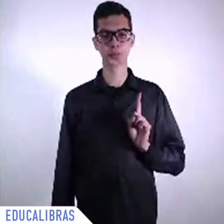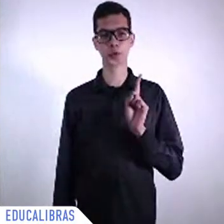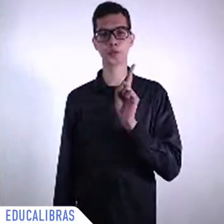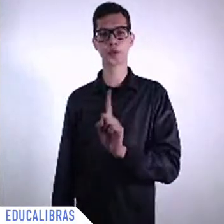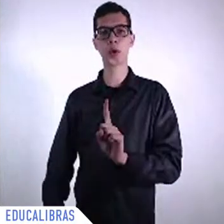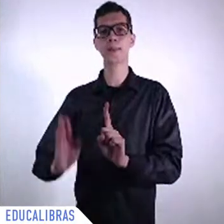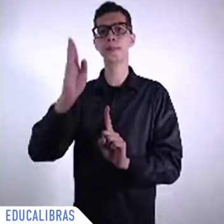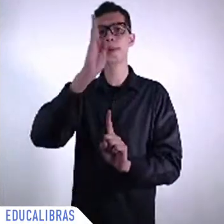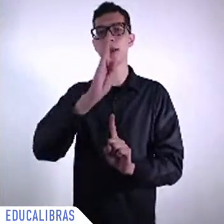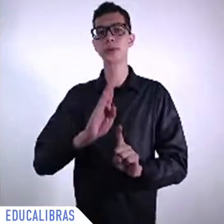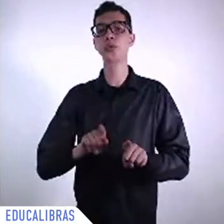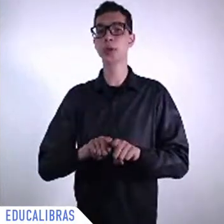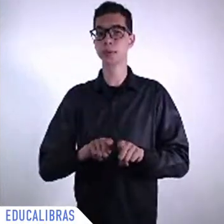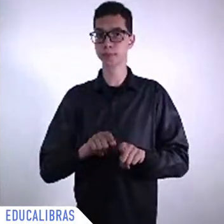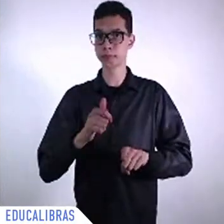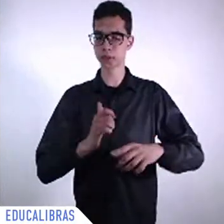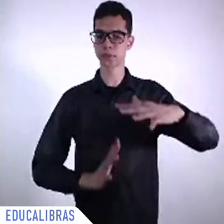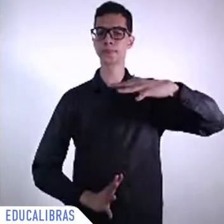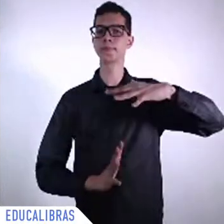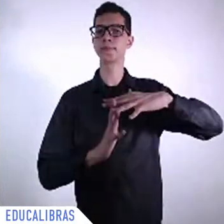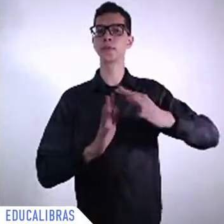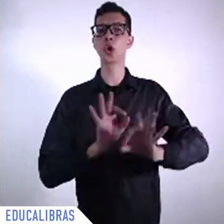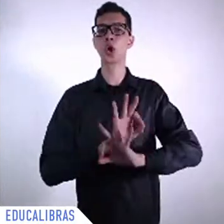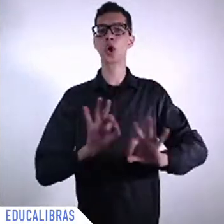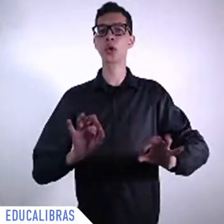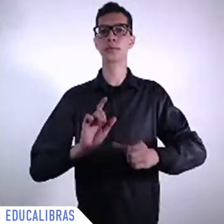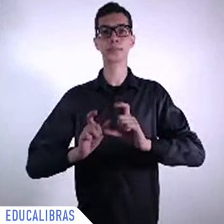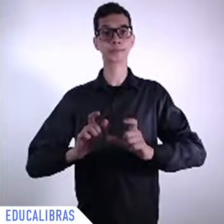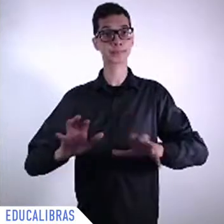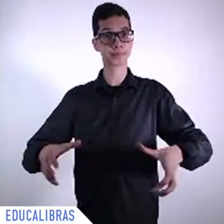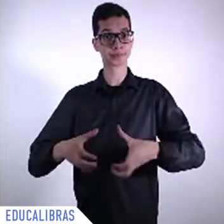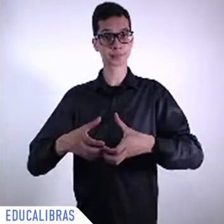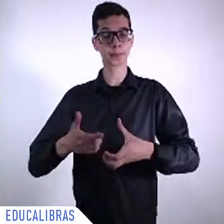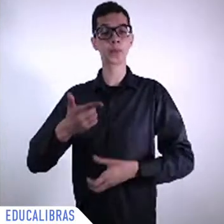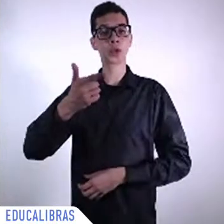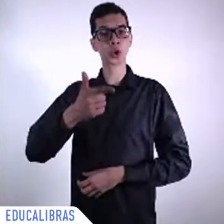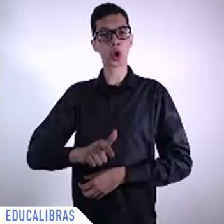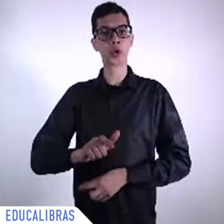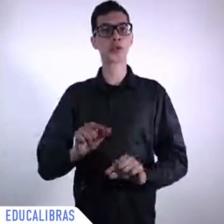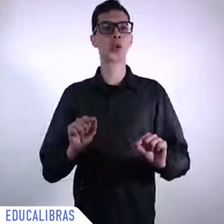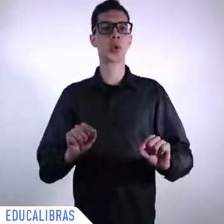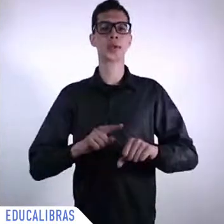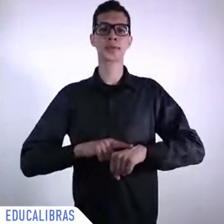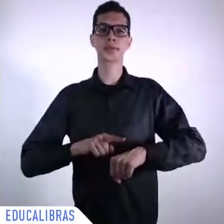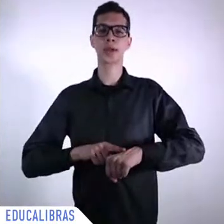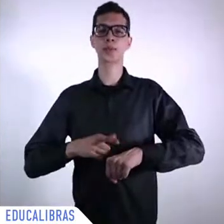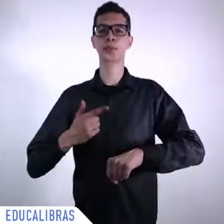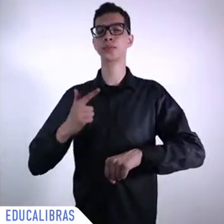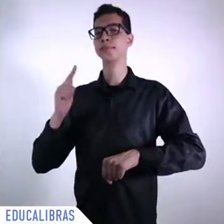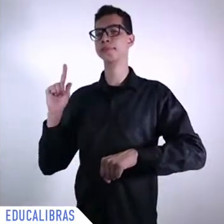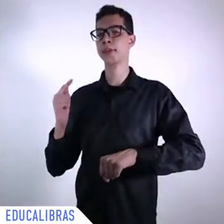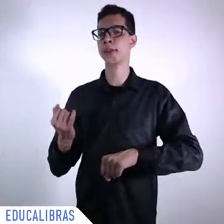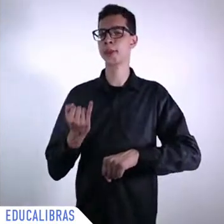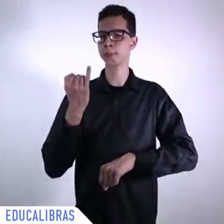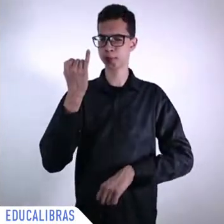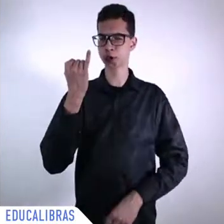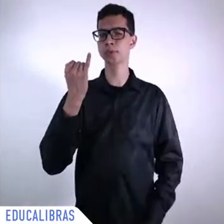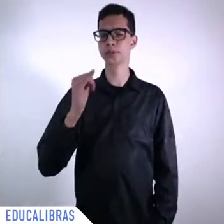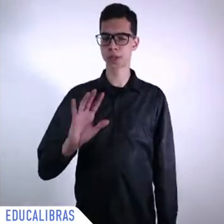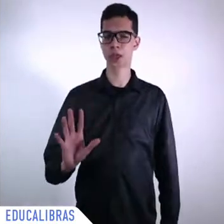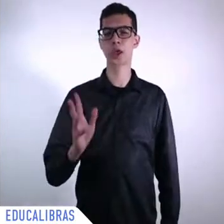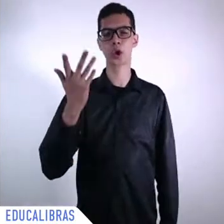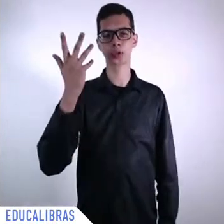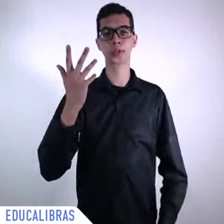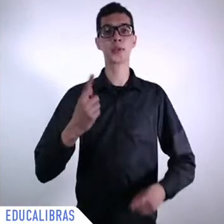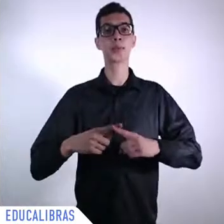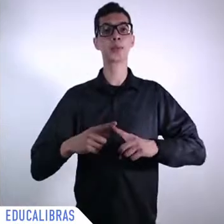once again, milestones of the future sustainable development agenda was adopted. I think